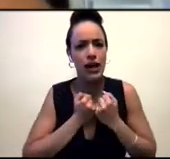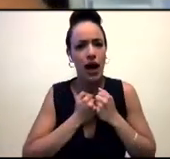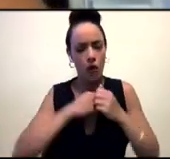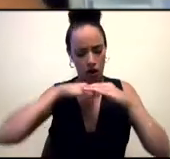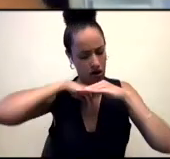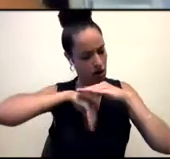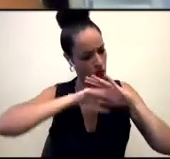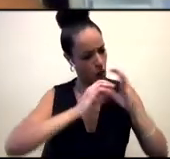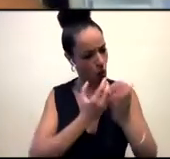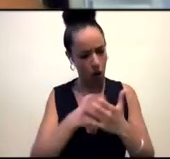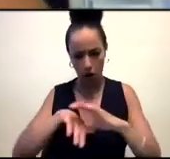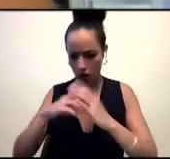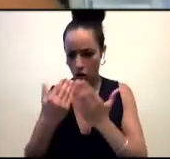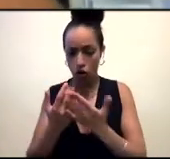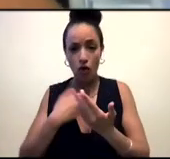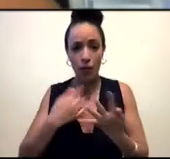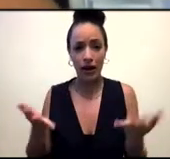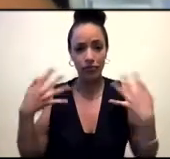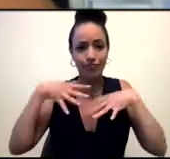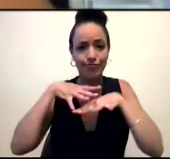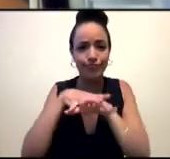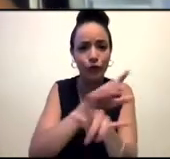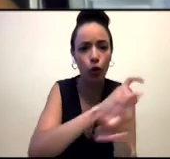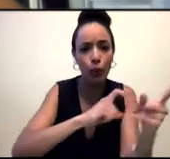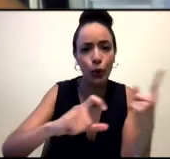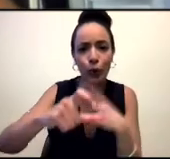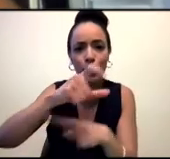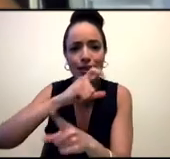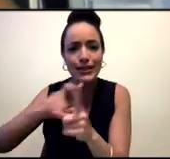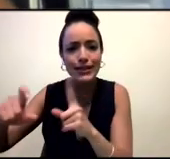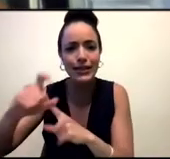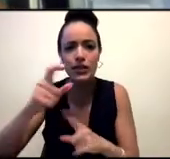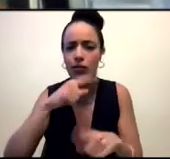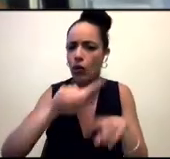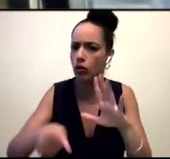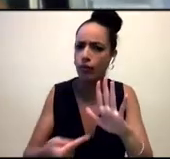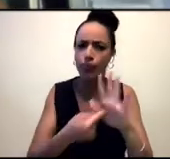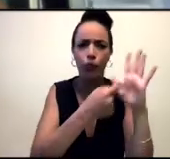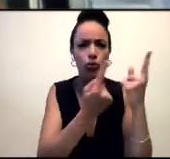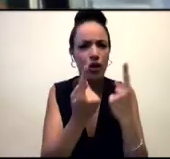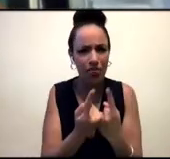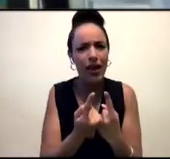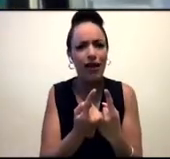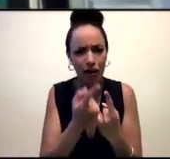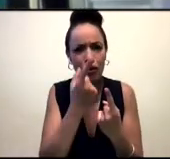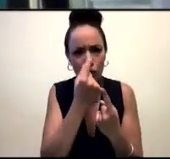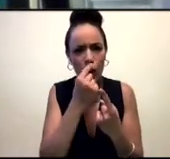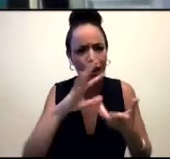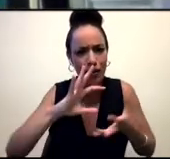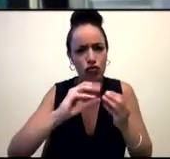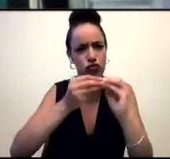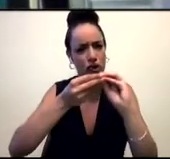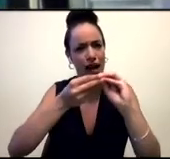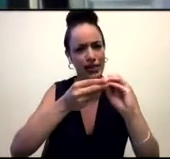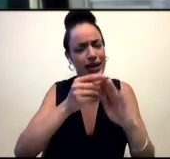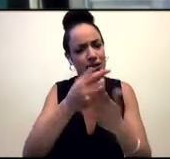interdependent community is the most important thing that we can build towards and have and creating really strong interdependent communities and